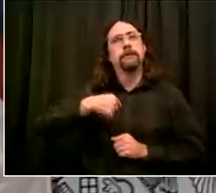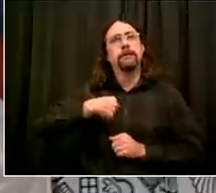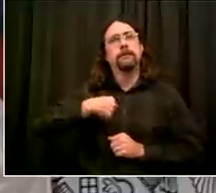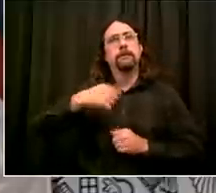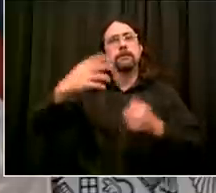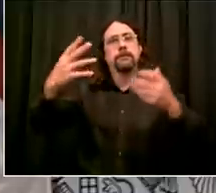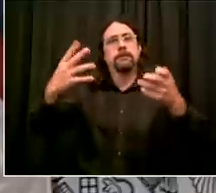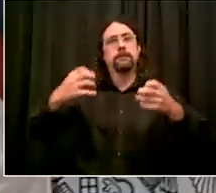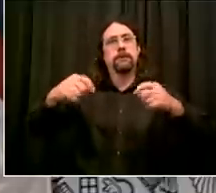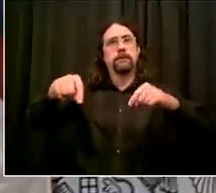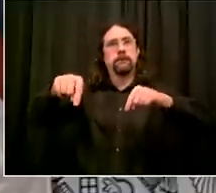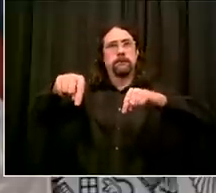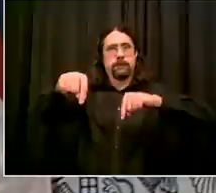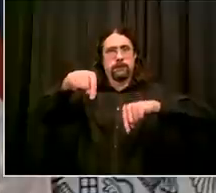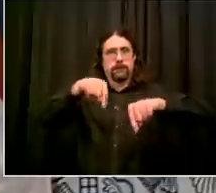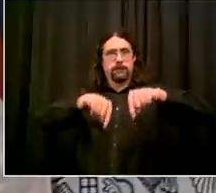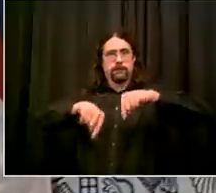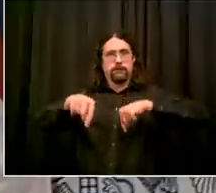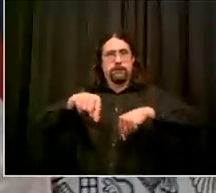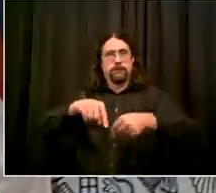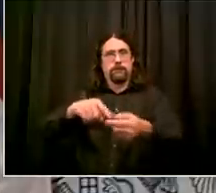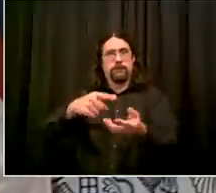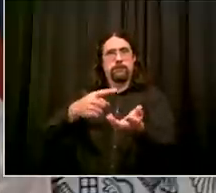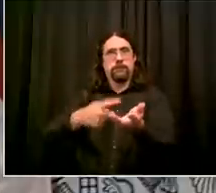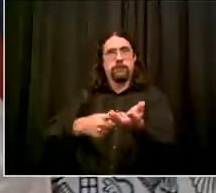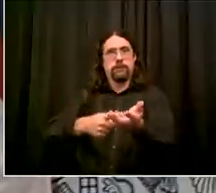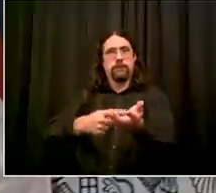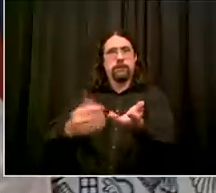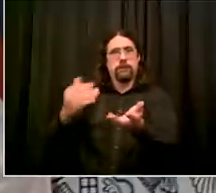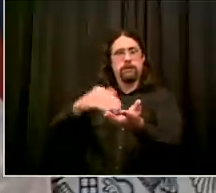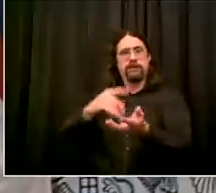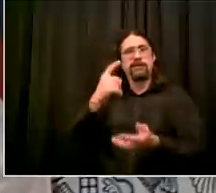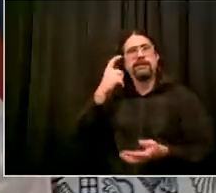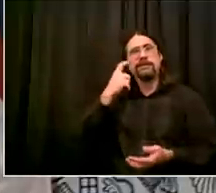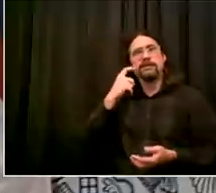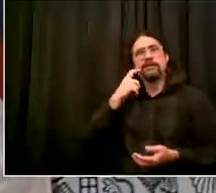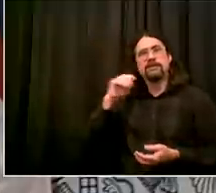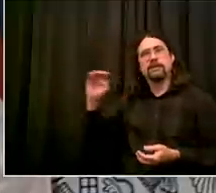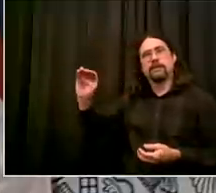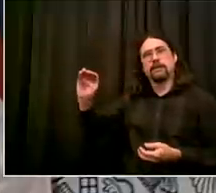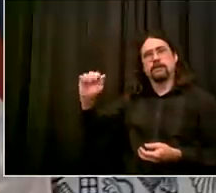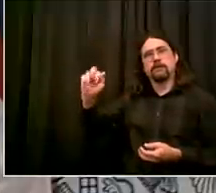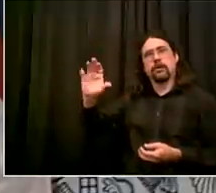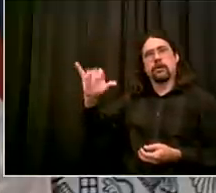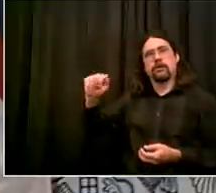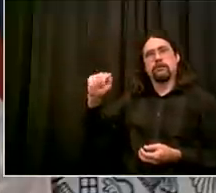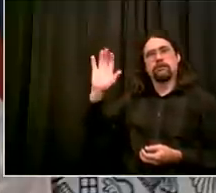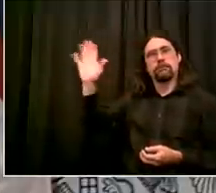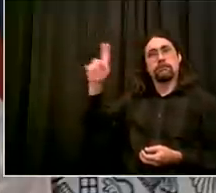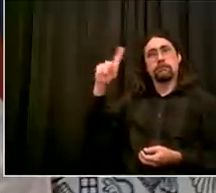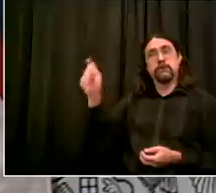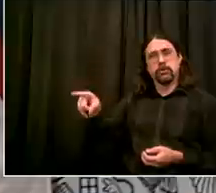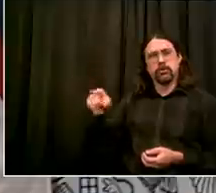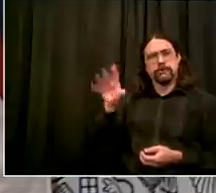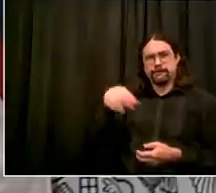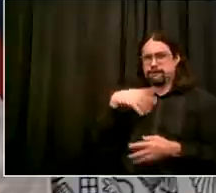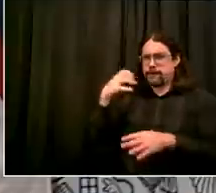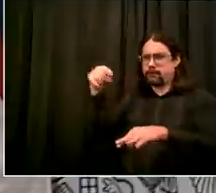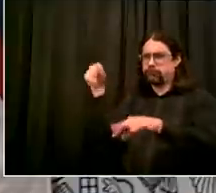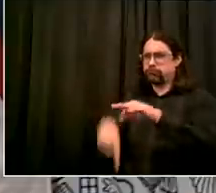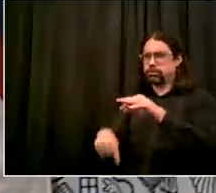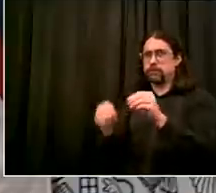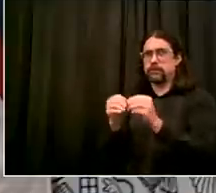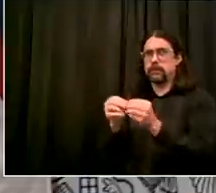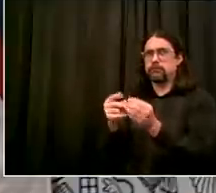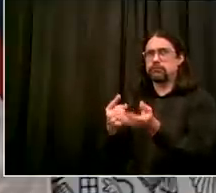will happen if we don't get enough teachers in time we we had this 2500 new teachers you announced i think it was